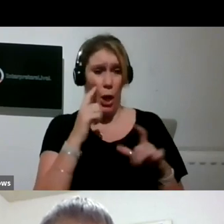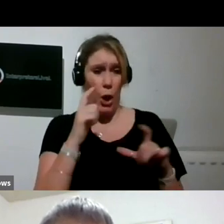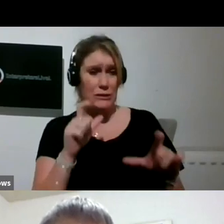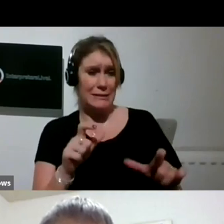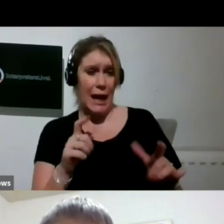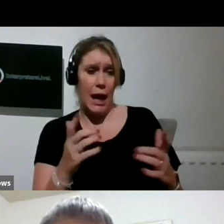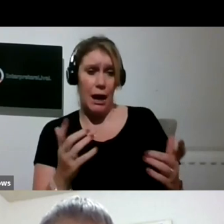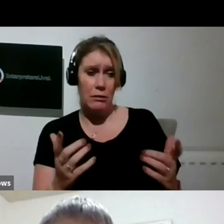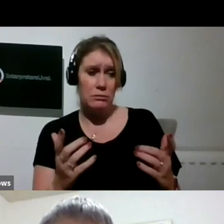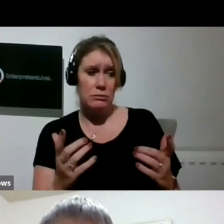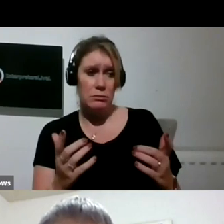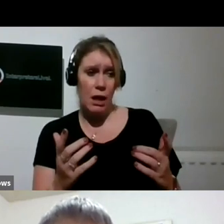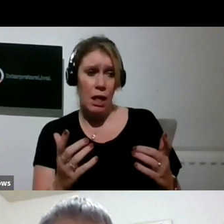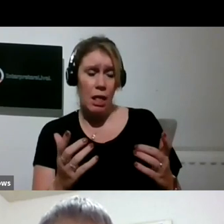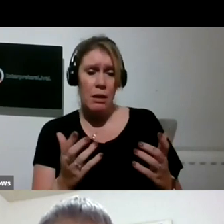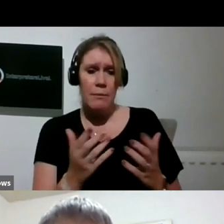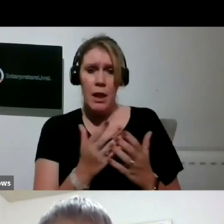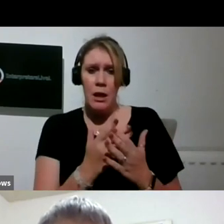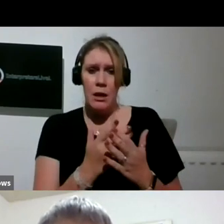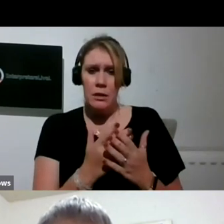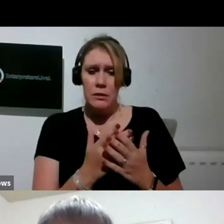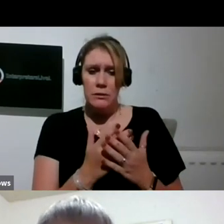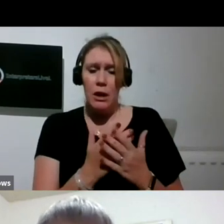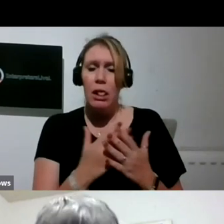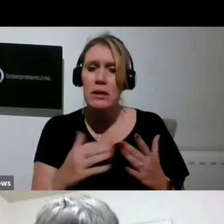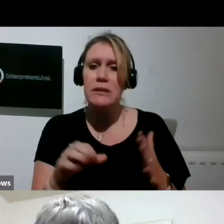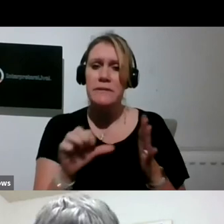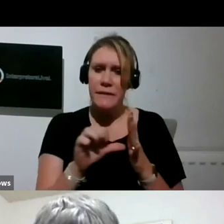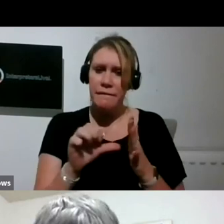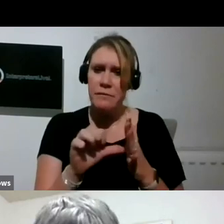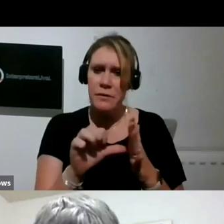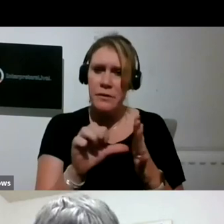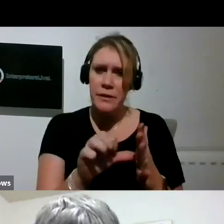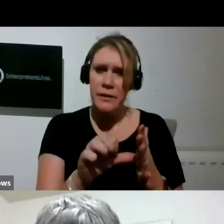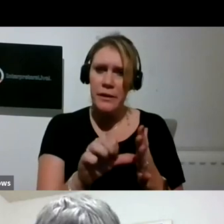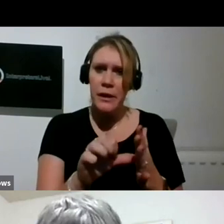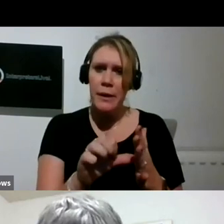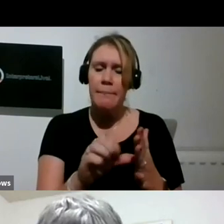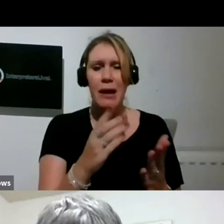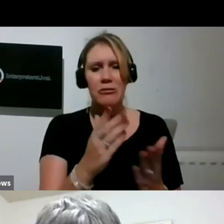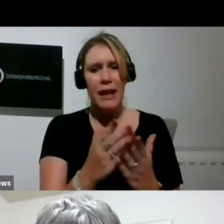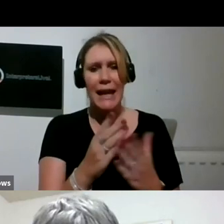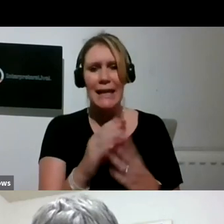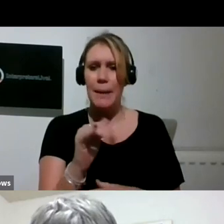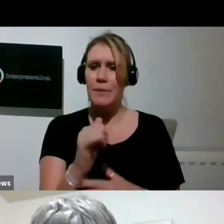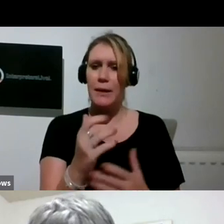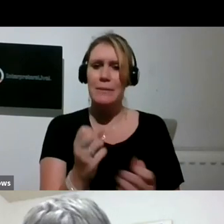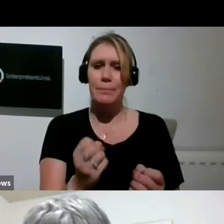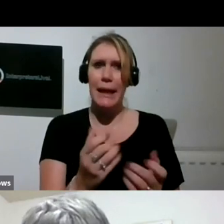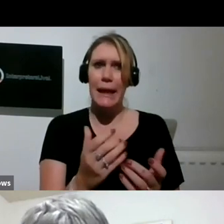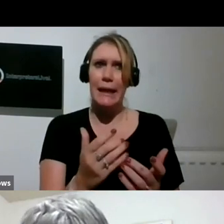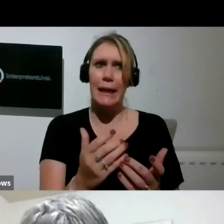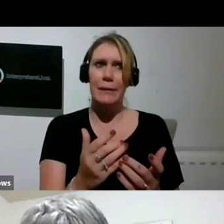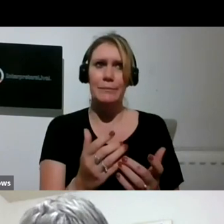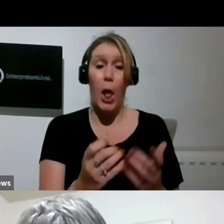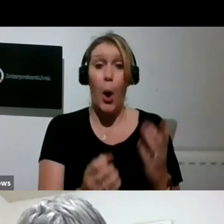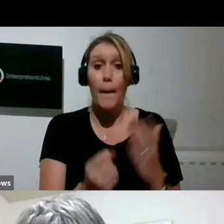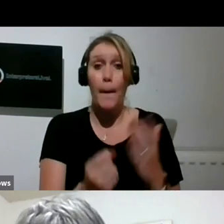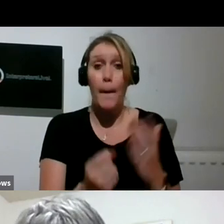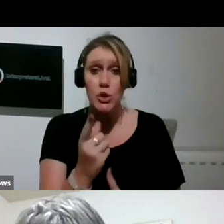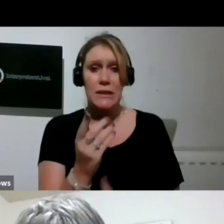there are, have been a lot of difficult things about lockdown, but it's also been a bit of a gift for some people. And I don't mean that to,